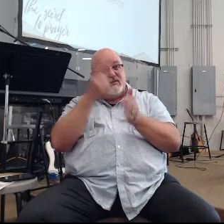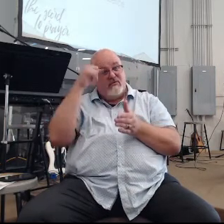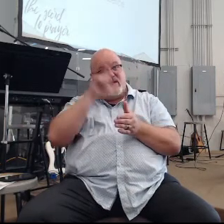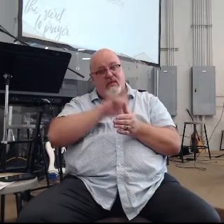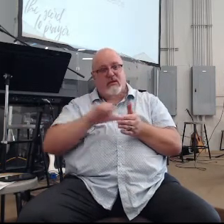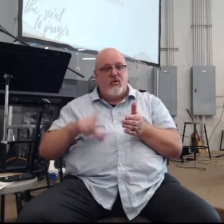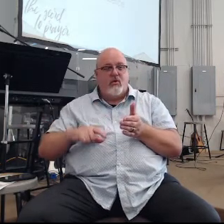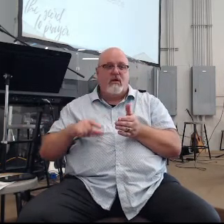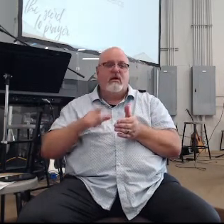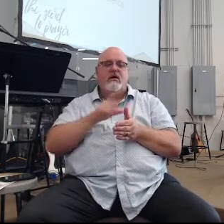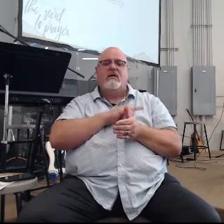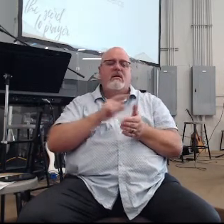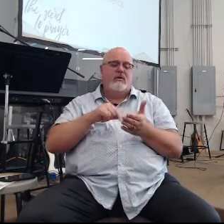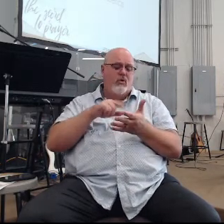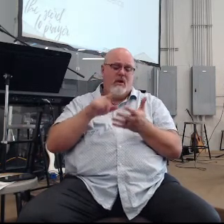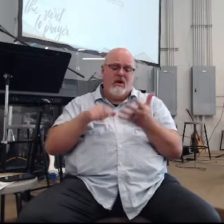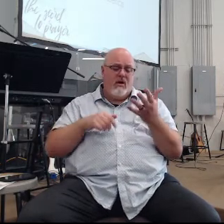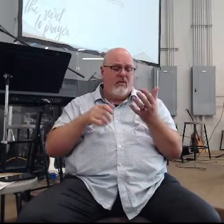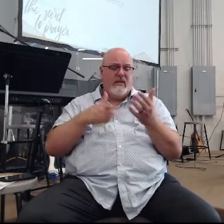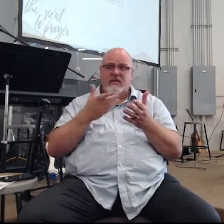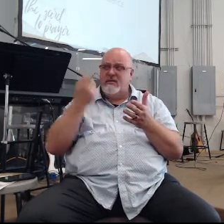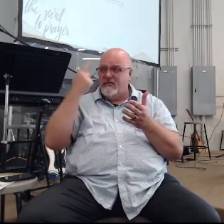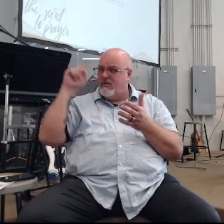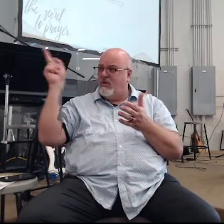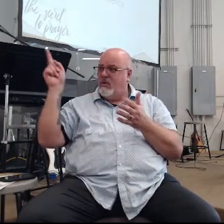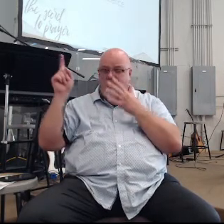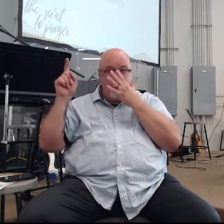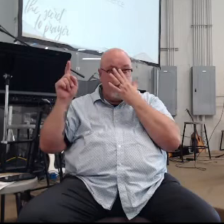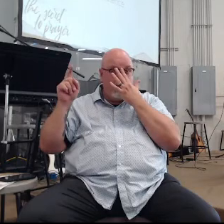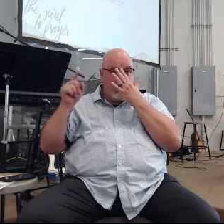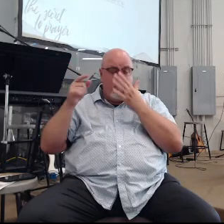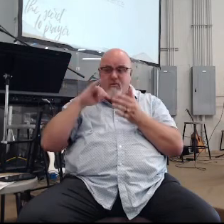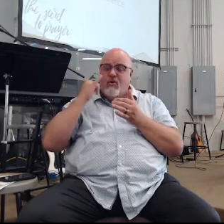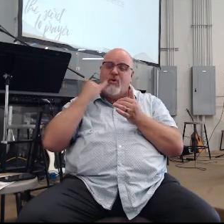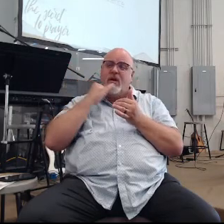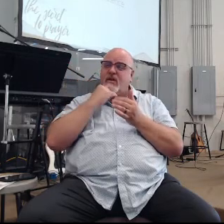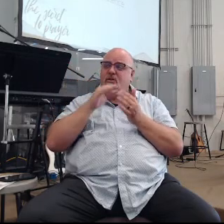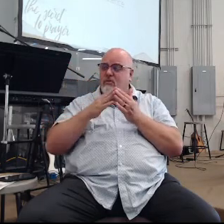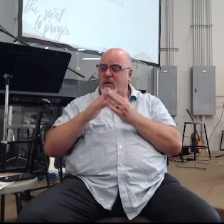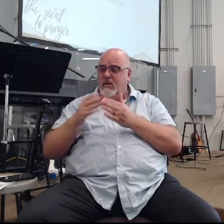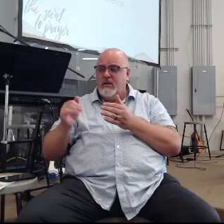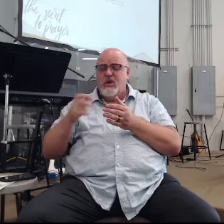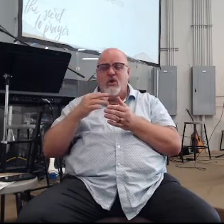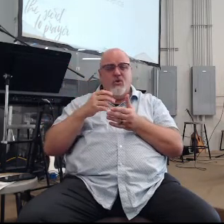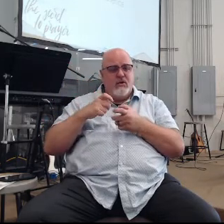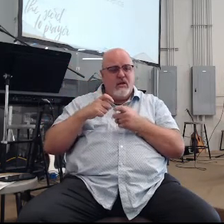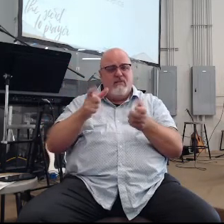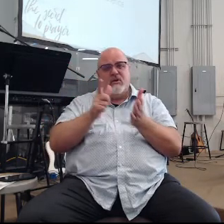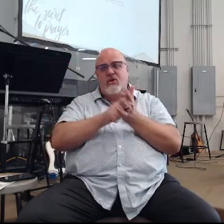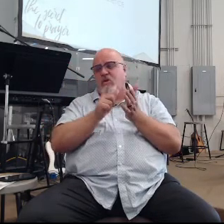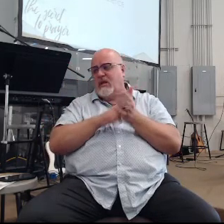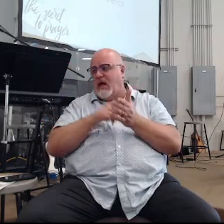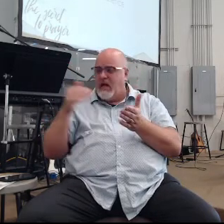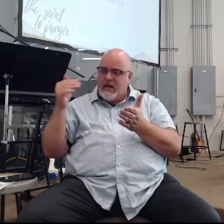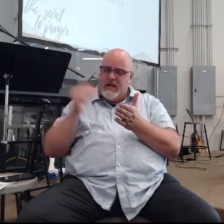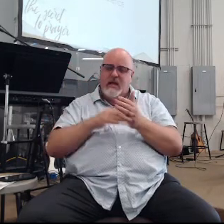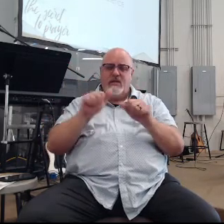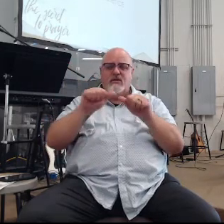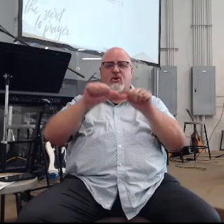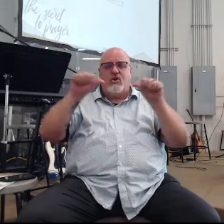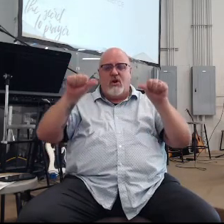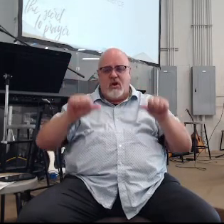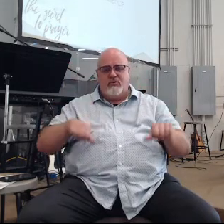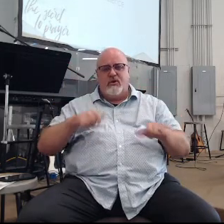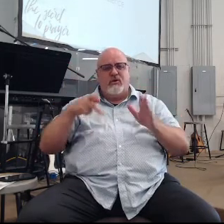he's like Lord I've been doing all this great stuff for you the God of hosts for the people of Israel have forsaken your covenant and thrown down your altars and killed your